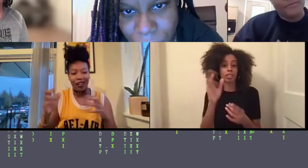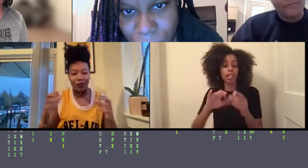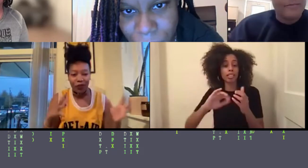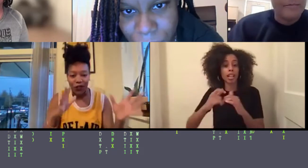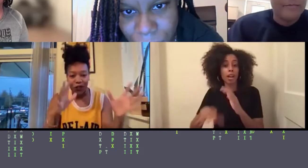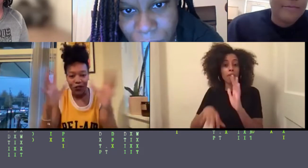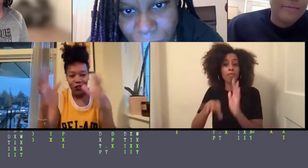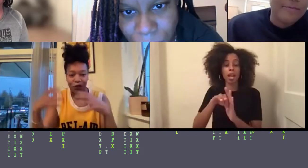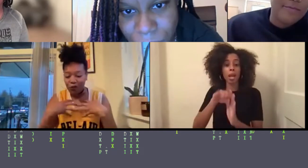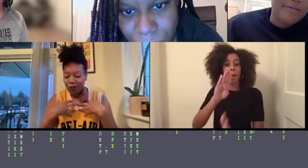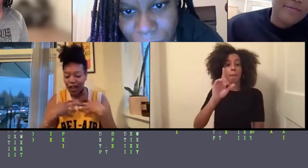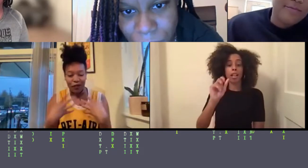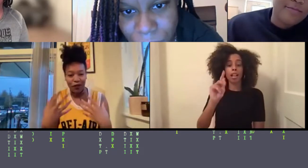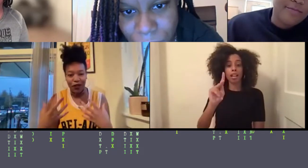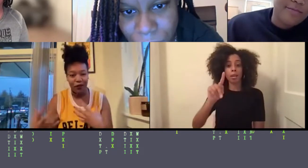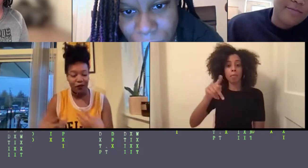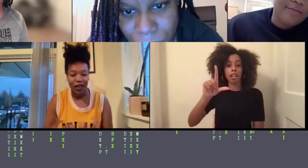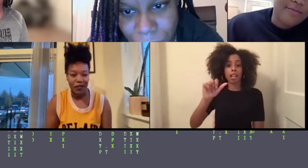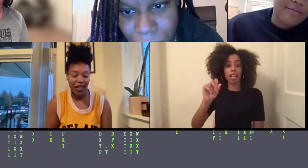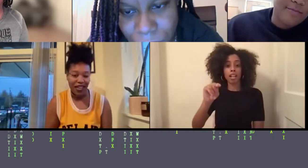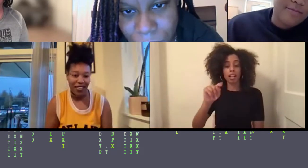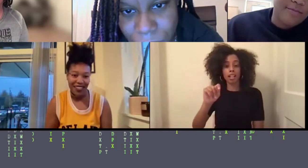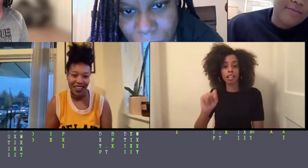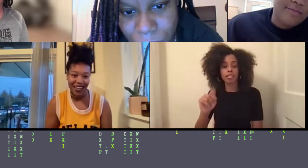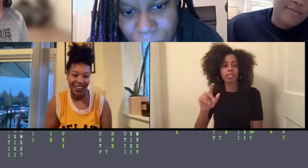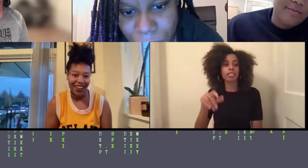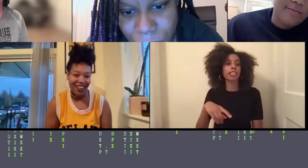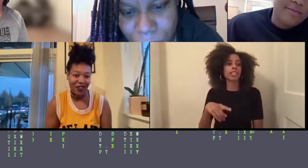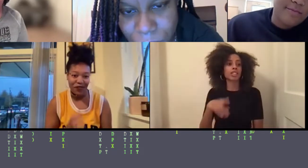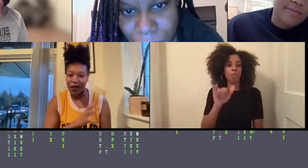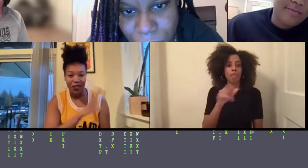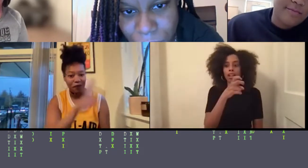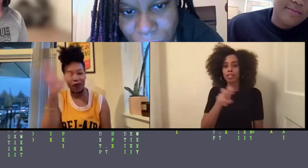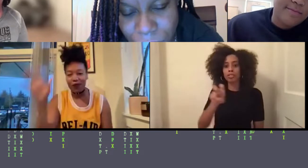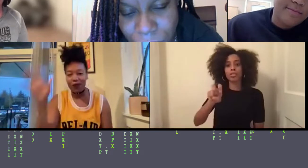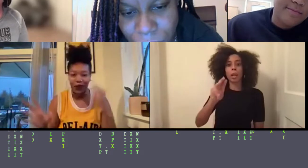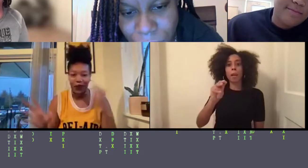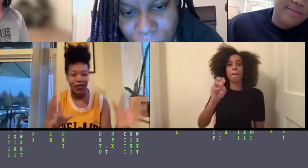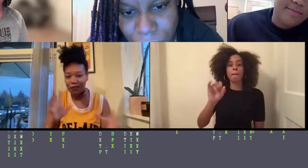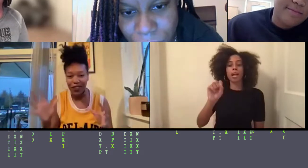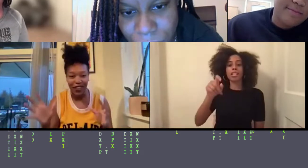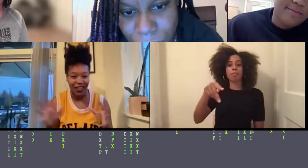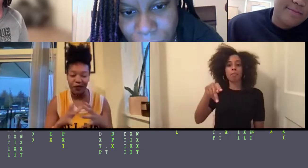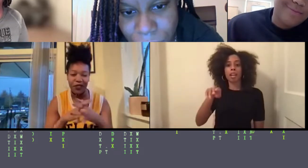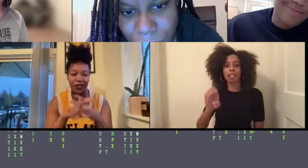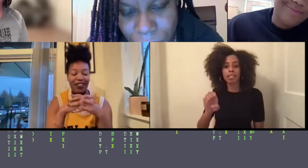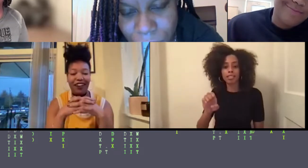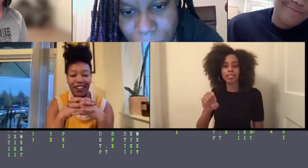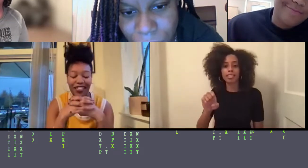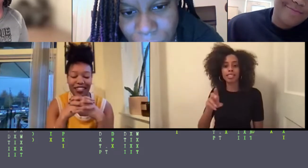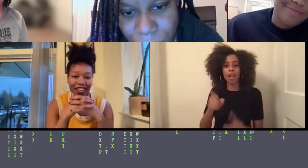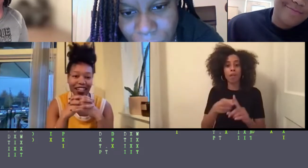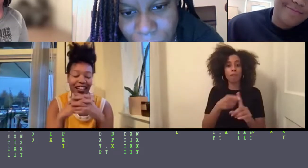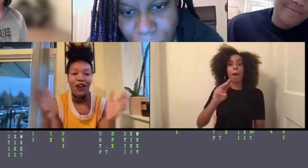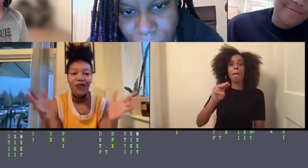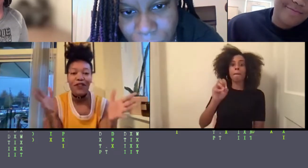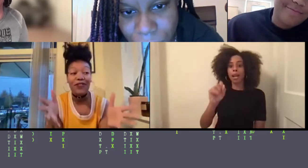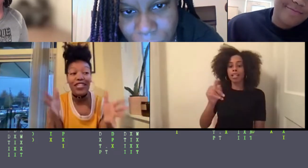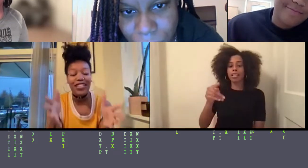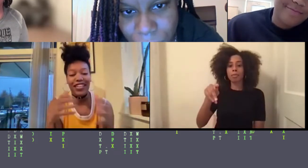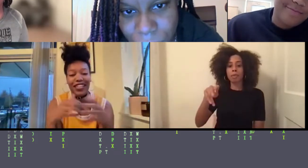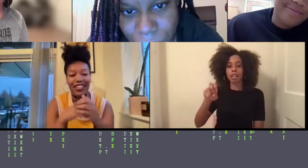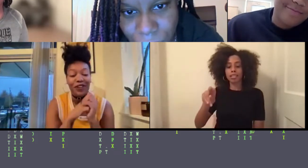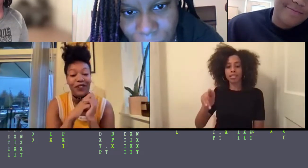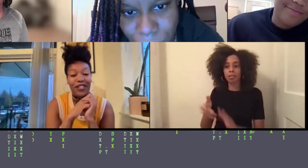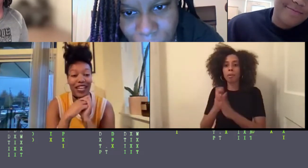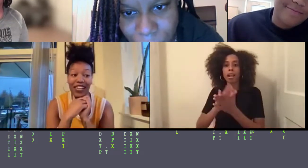Planet then merged over to my experience with MySpace. And then with MySpace, we have the whole Facebook thing, especially in college. And then where I